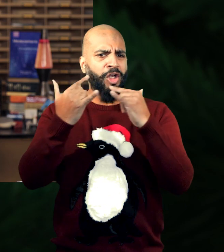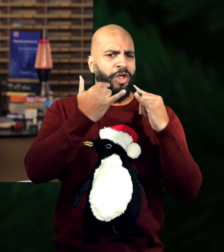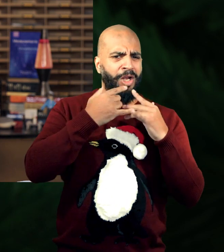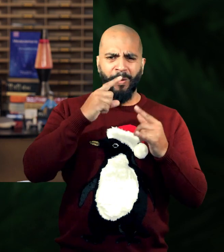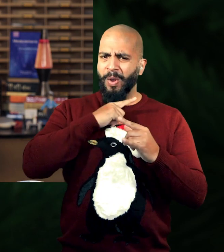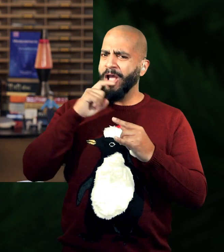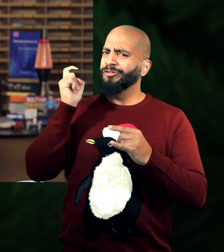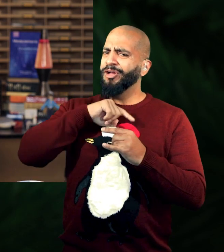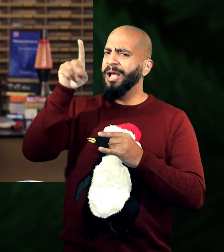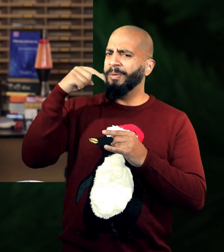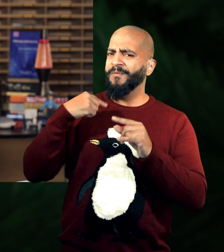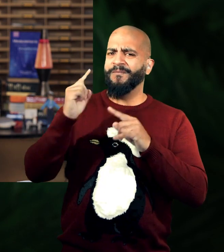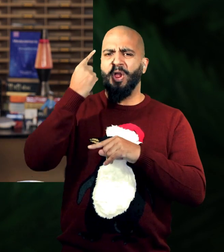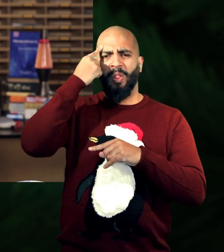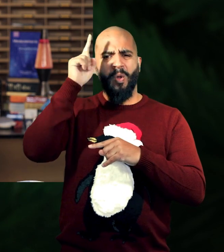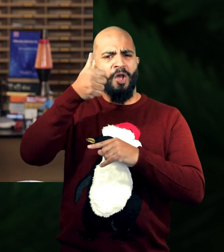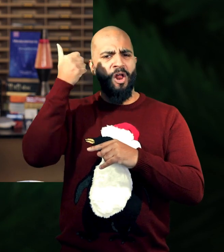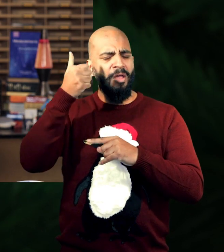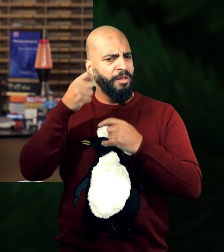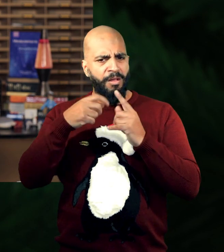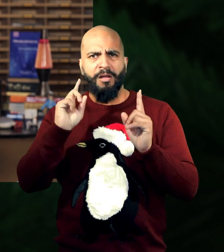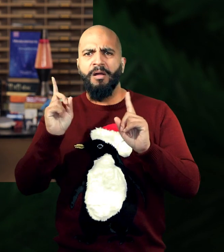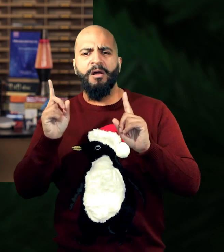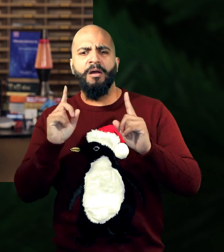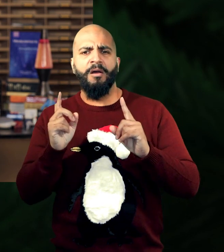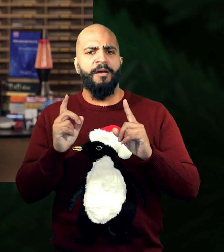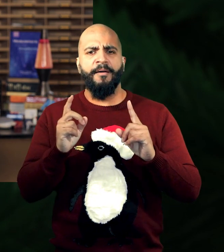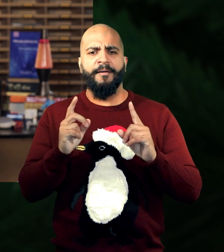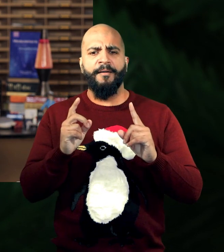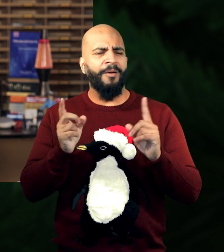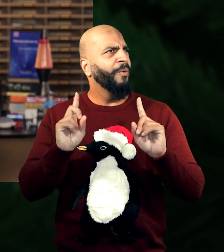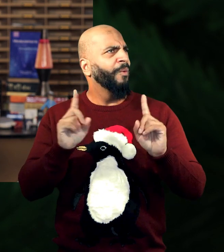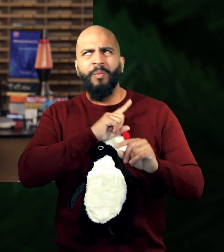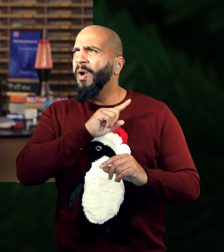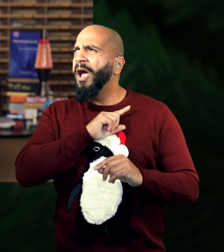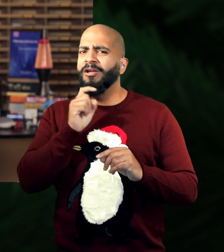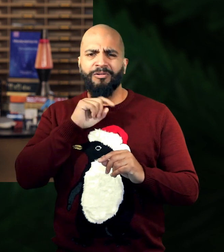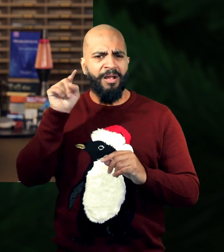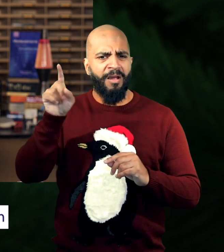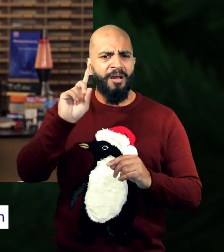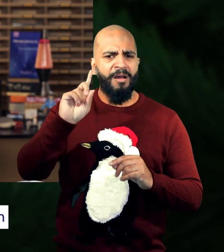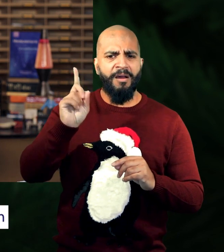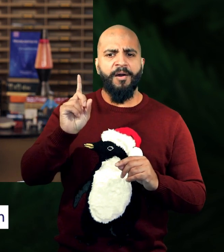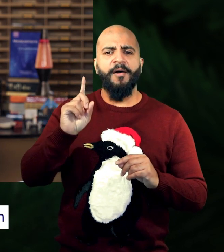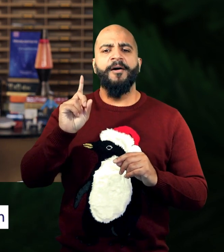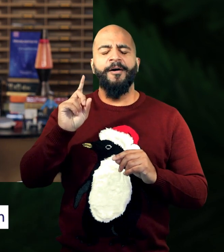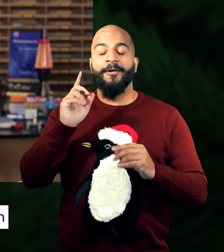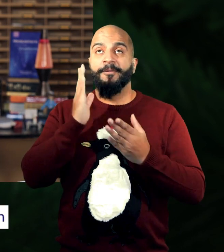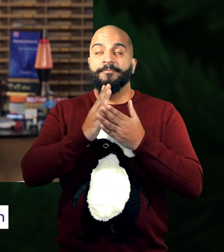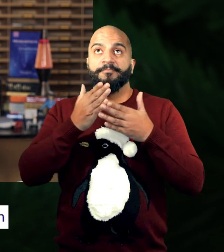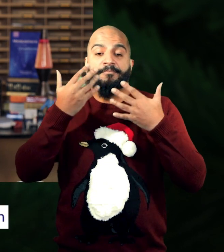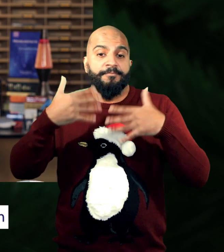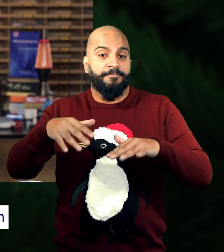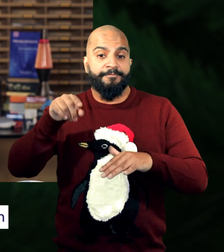just looked like all of the stars were much redder than we originally thought. Why was this? Well, it turns